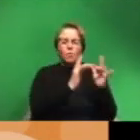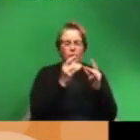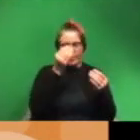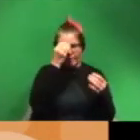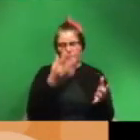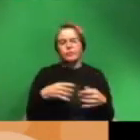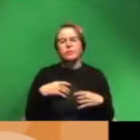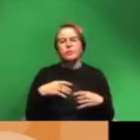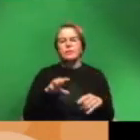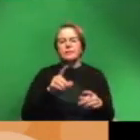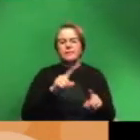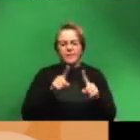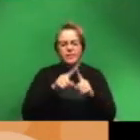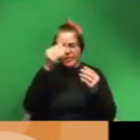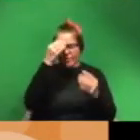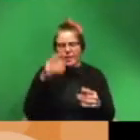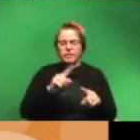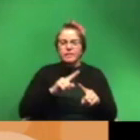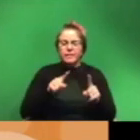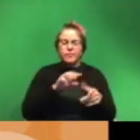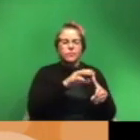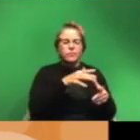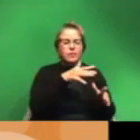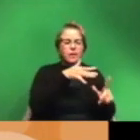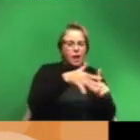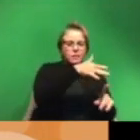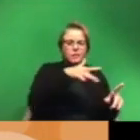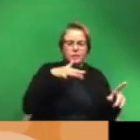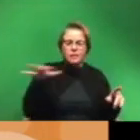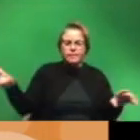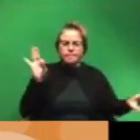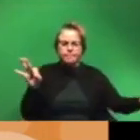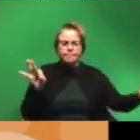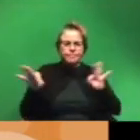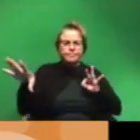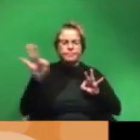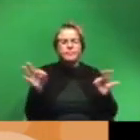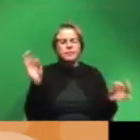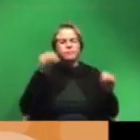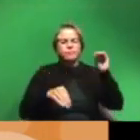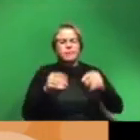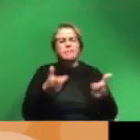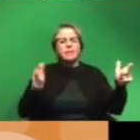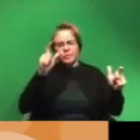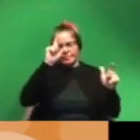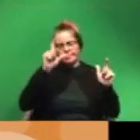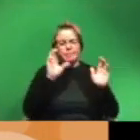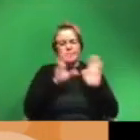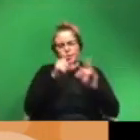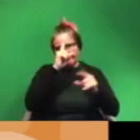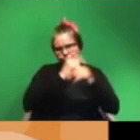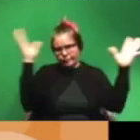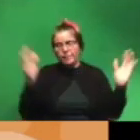different information from different contexts that you've been in to really understand more about the bigger picture it also touches on